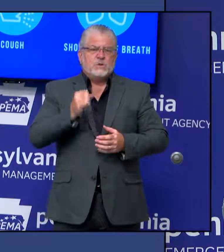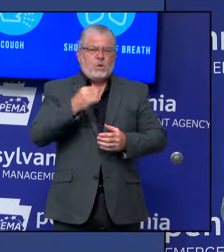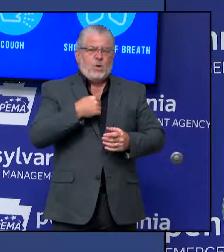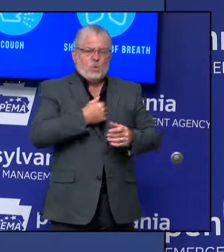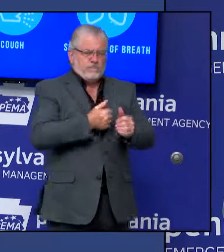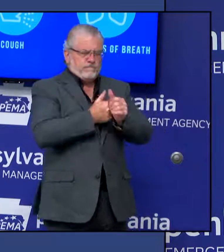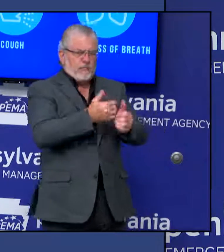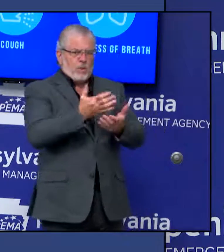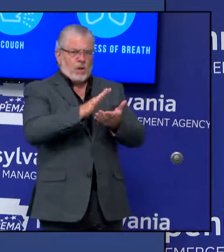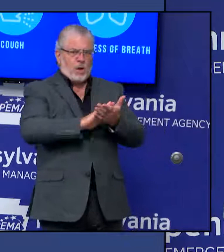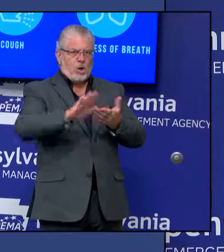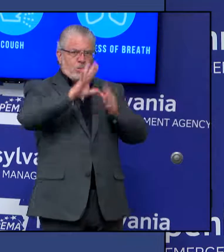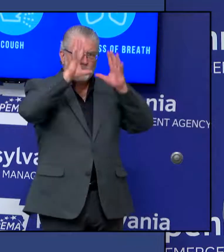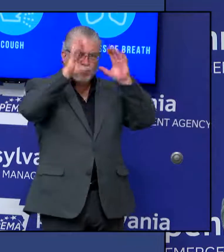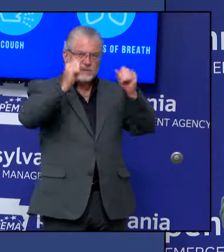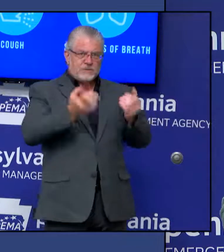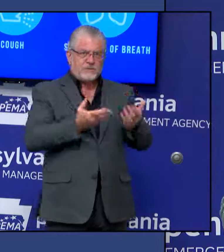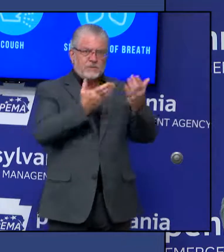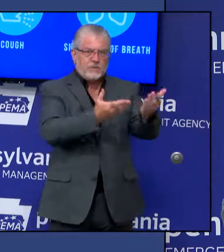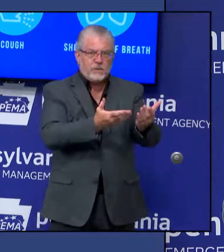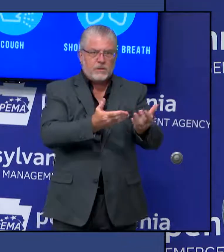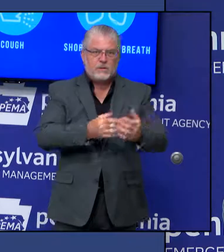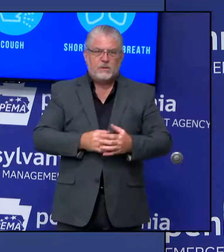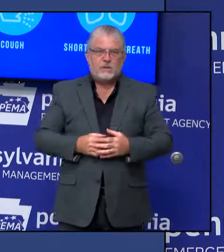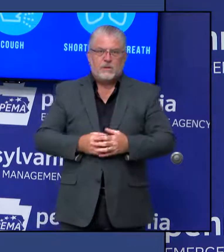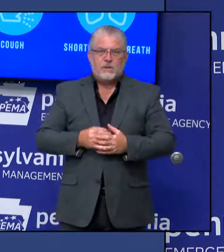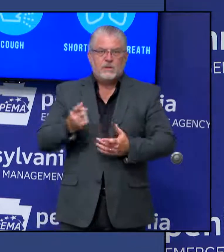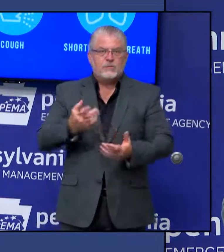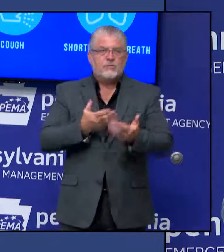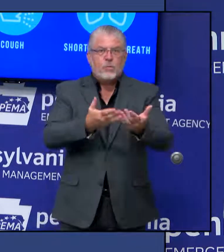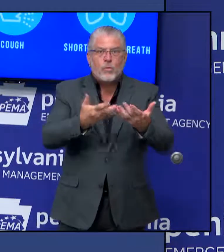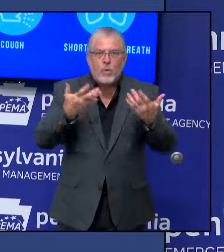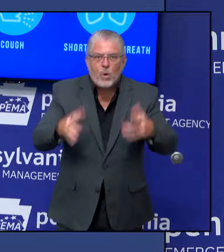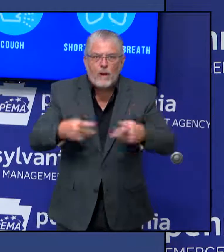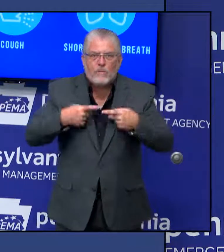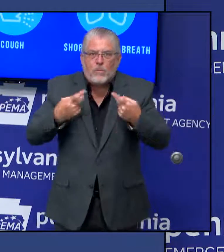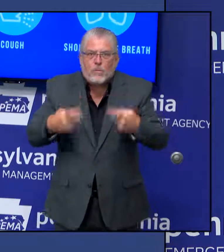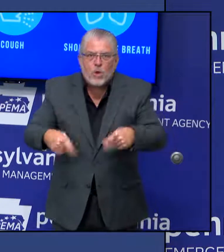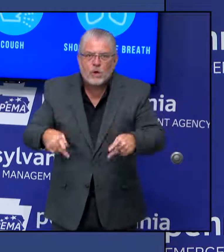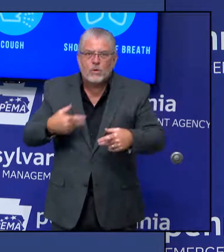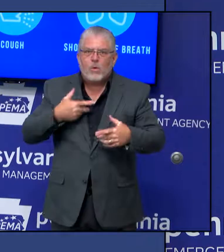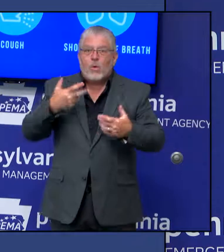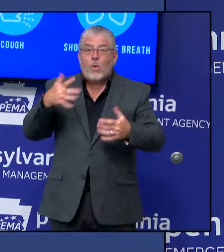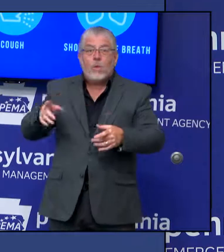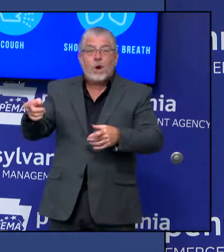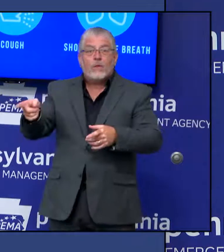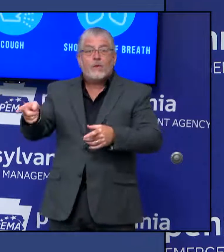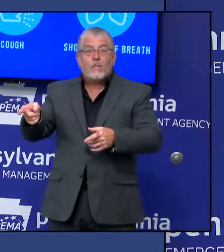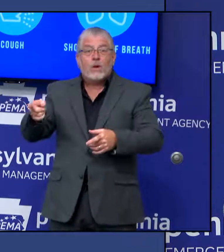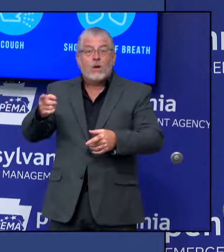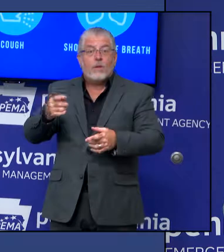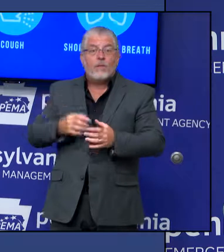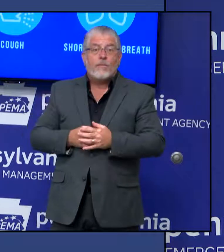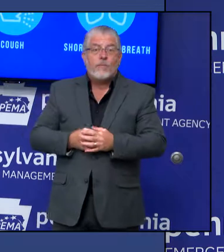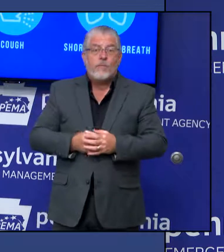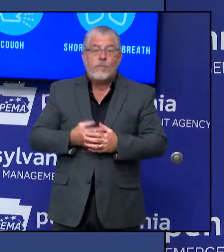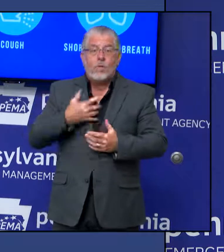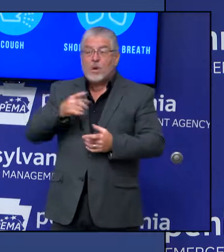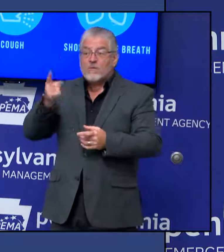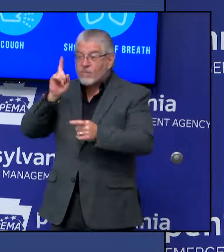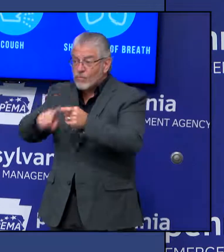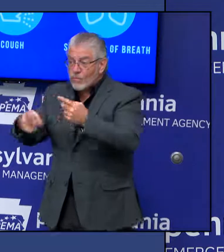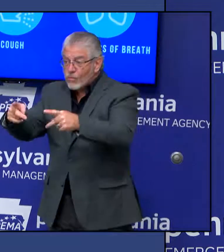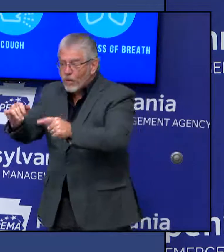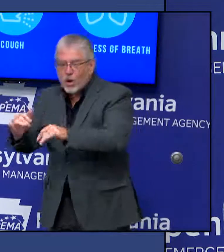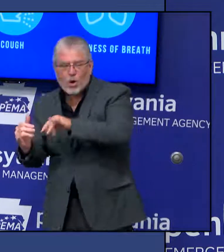they're recommending not to congregate in parties. We didn't want them to congregate in restaurants slash bars and be all together.